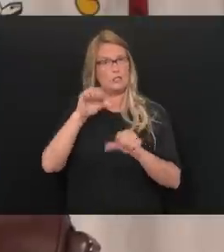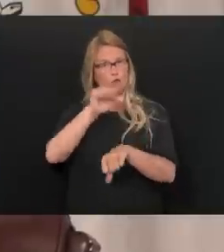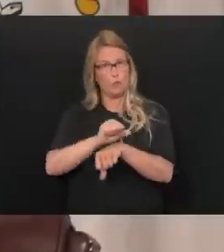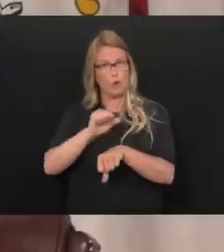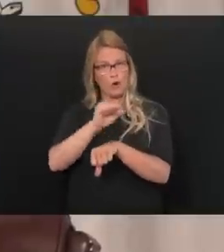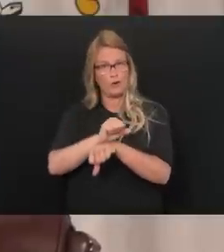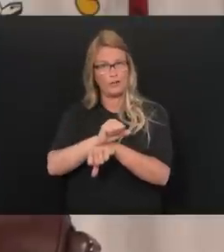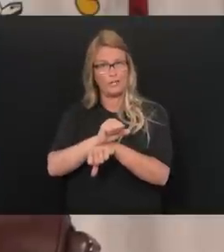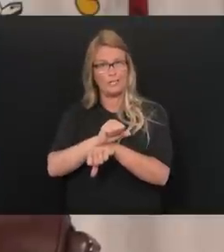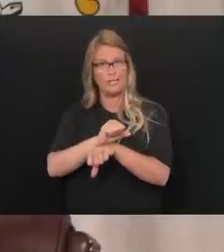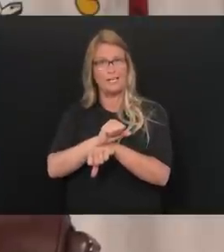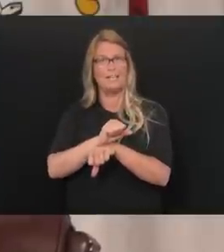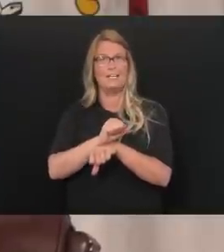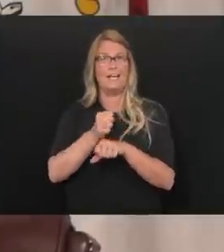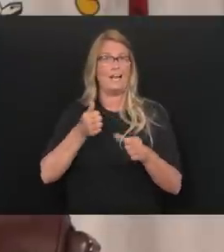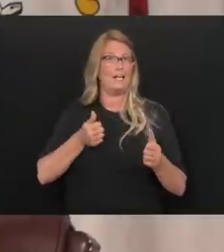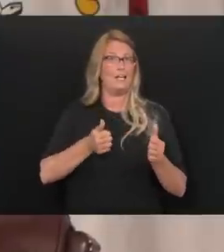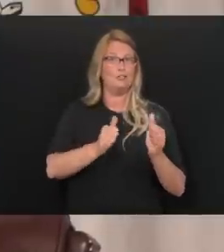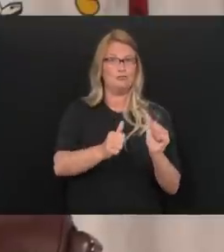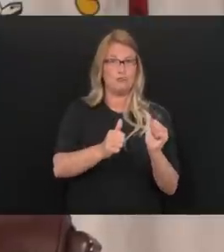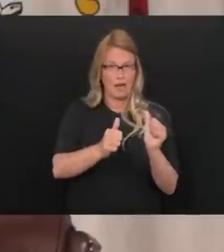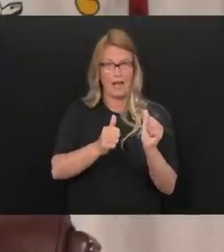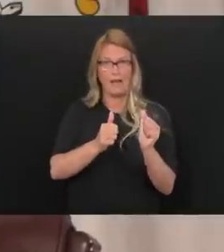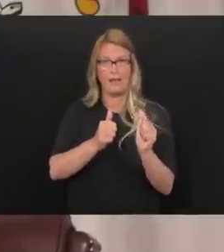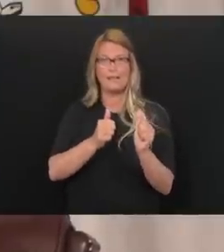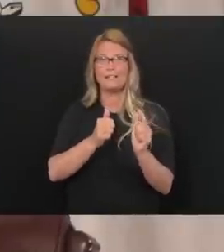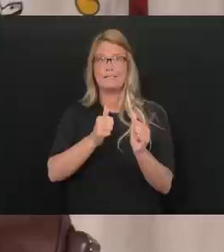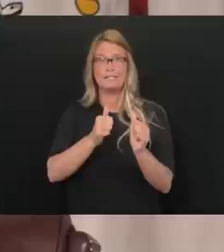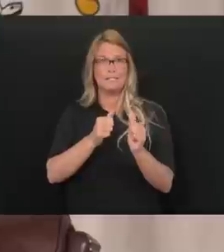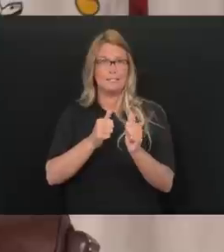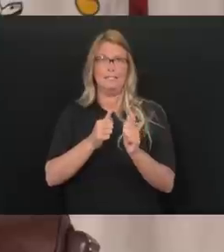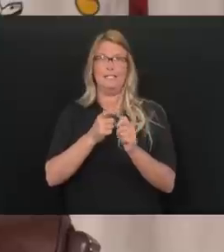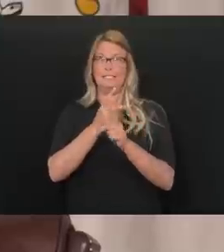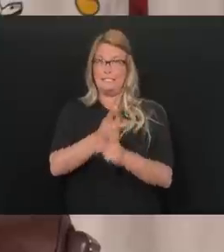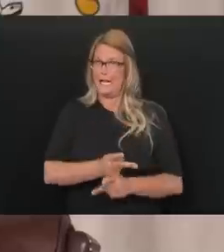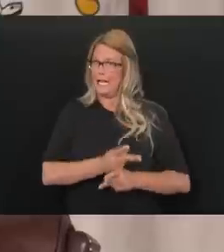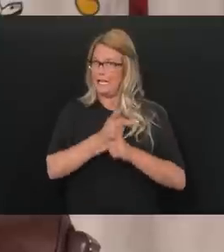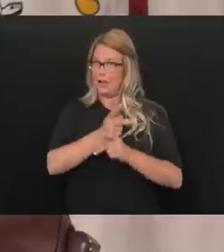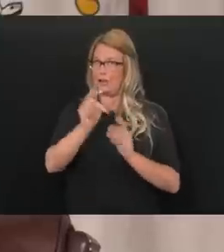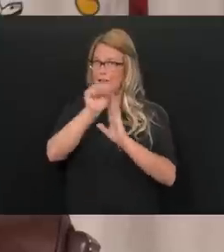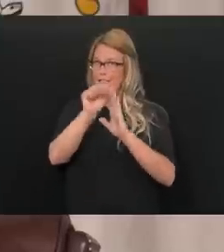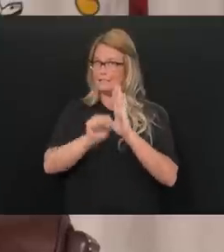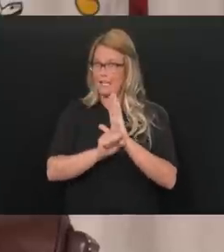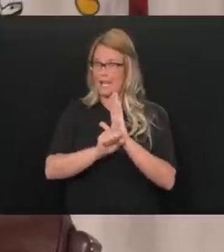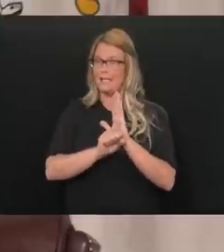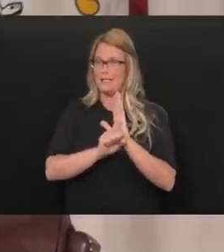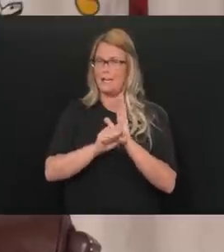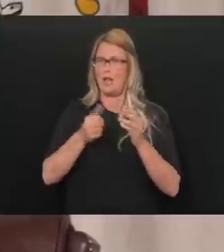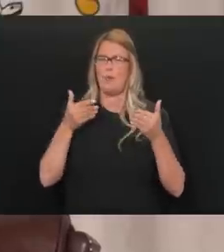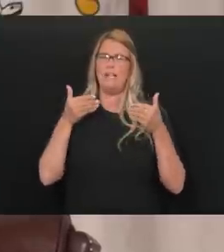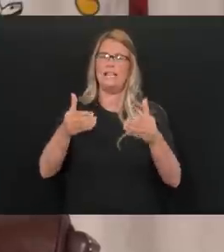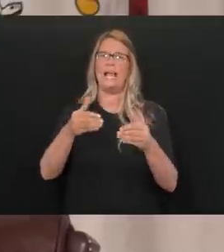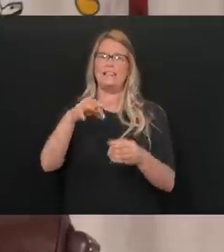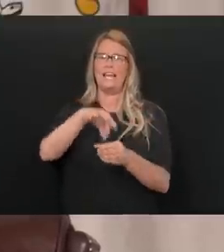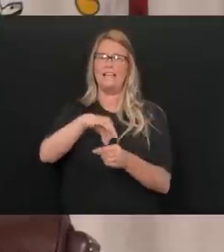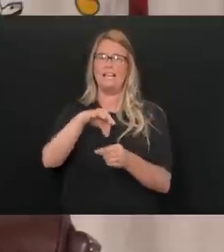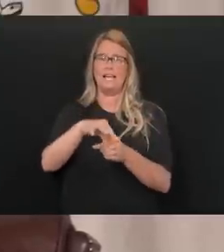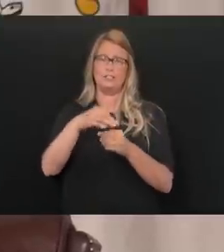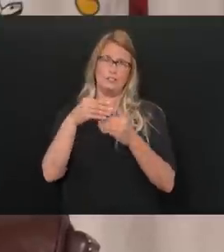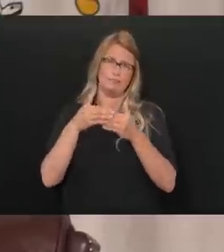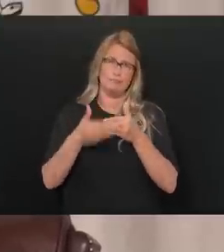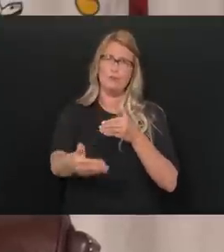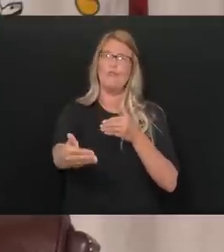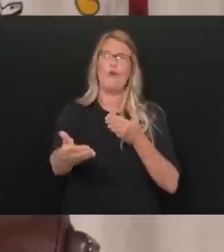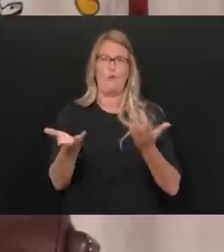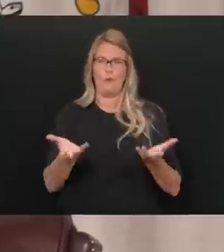and, and, you know, and, and trying to stay on top of all the matters of the and, uh, we'll let the election just play out, you know, and then keep